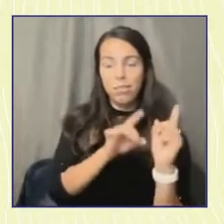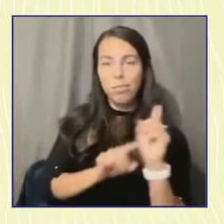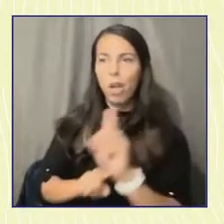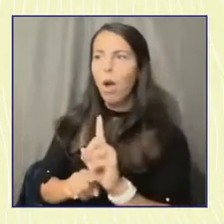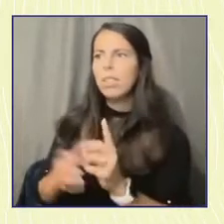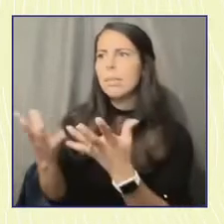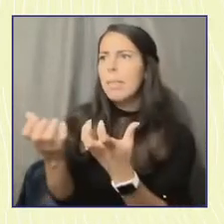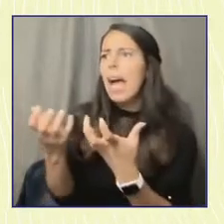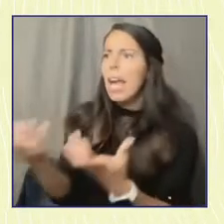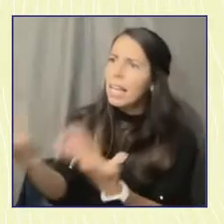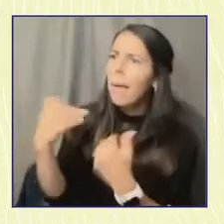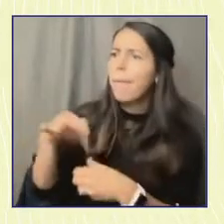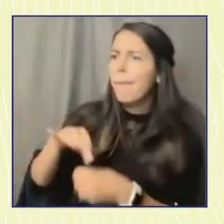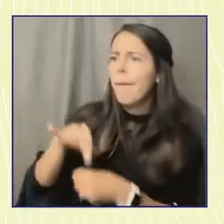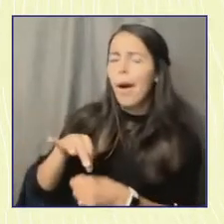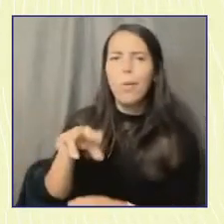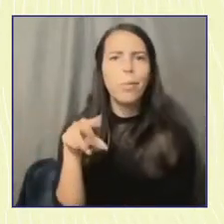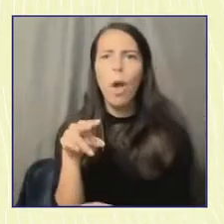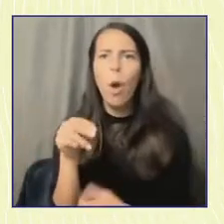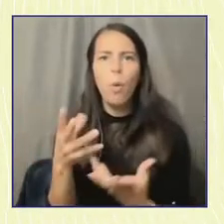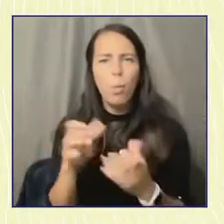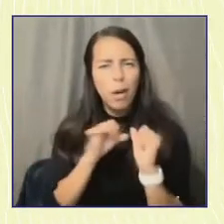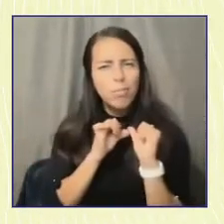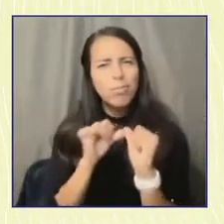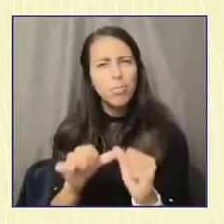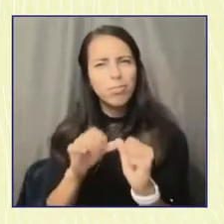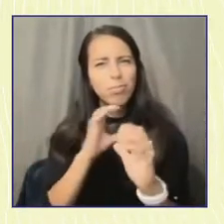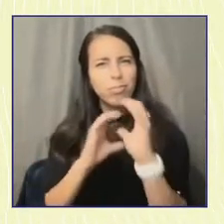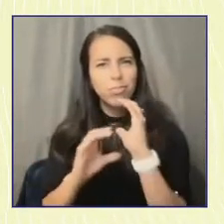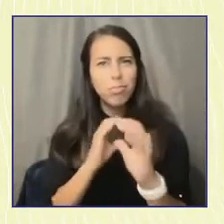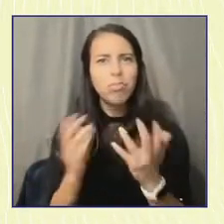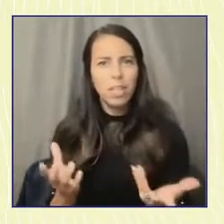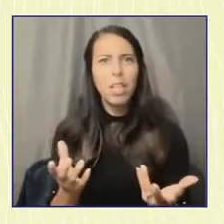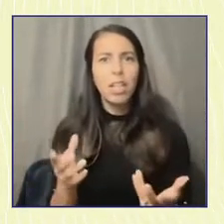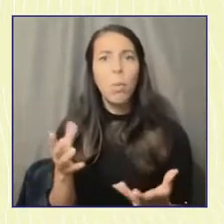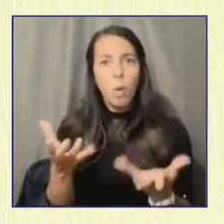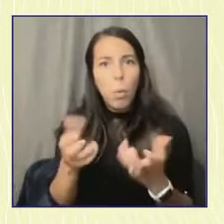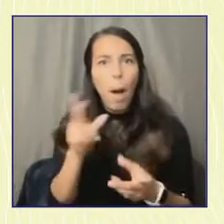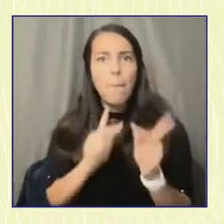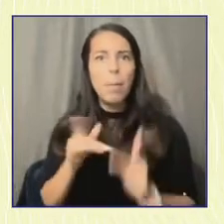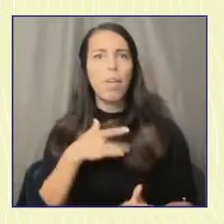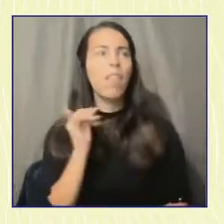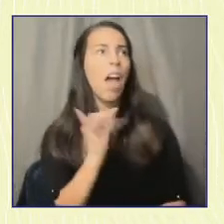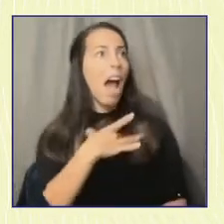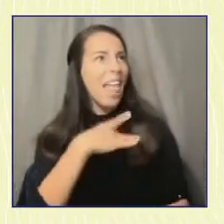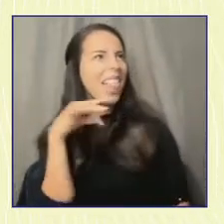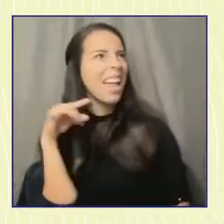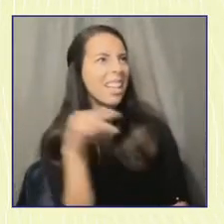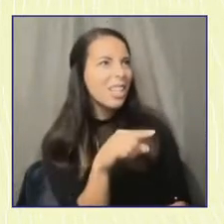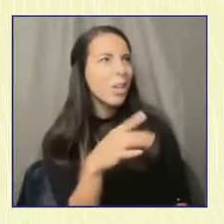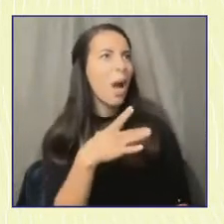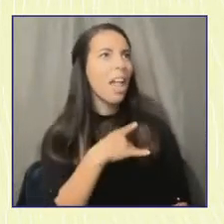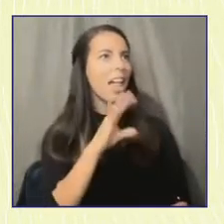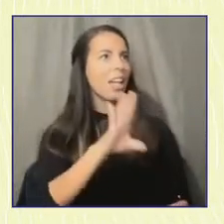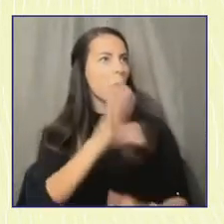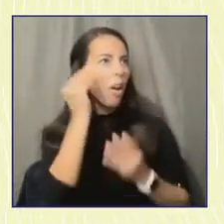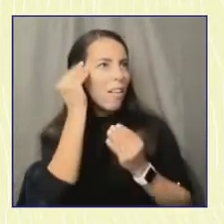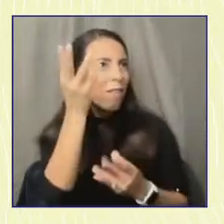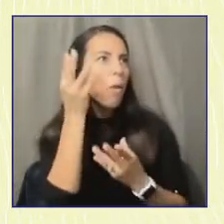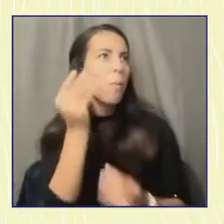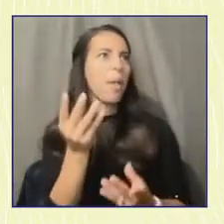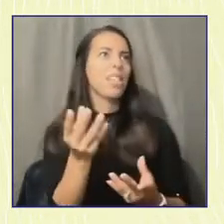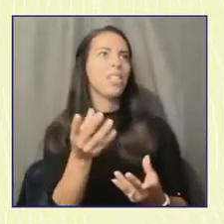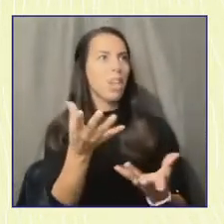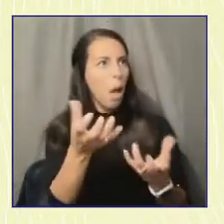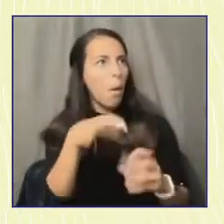They're like, yeah, we've worked with you. We like what you're doing. We're going to vote for you. You don't have to, you know, create these kind of pitchy things to, you know,